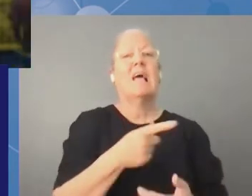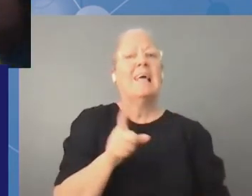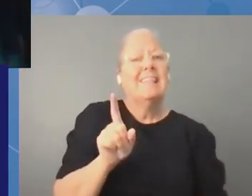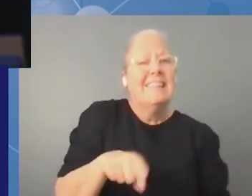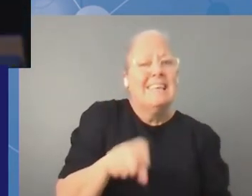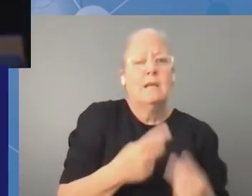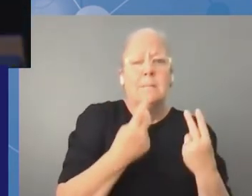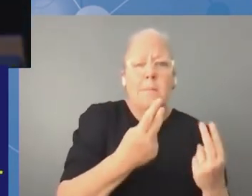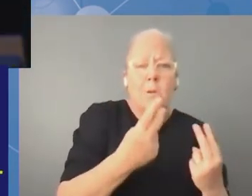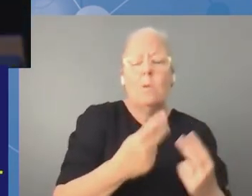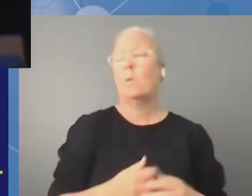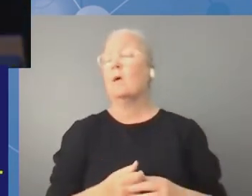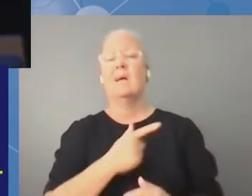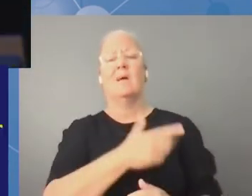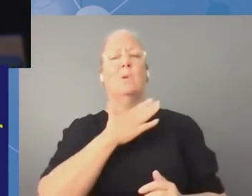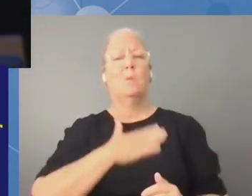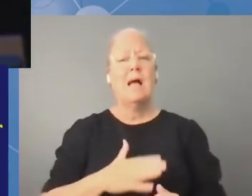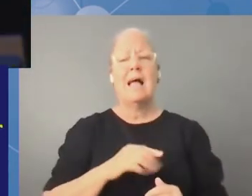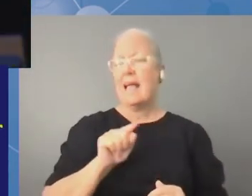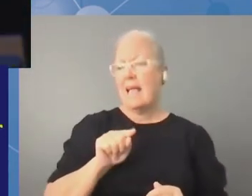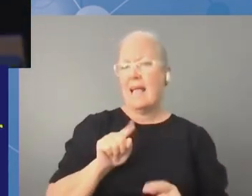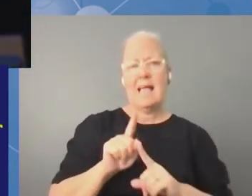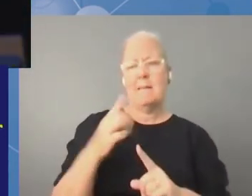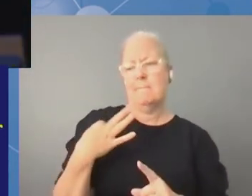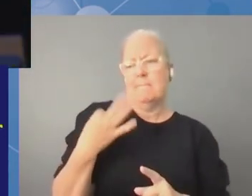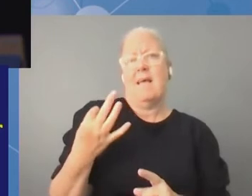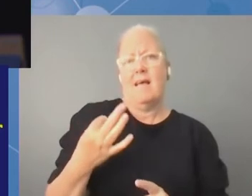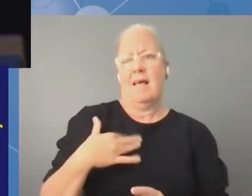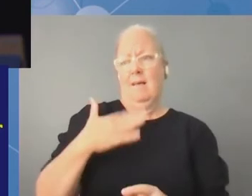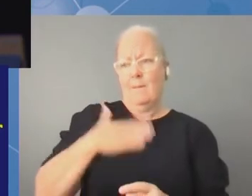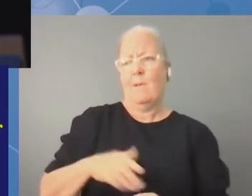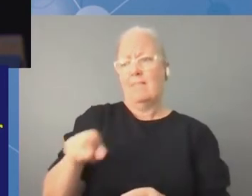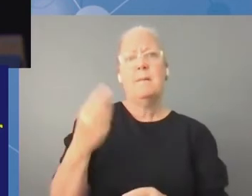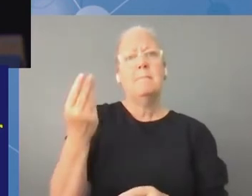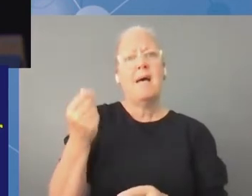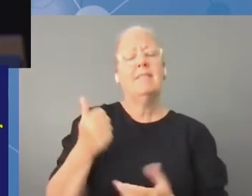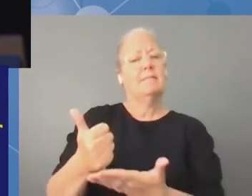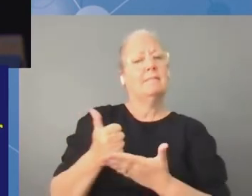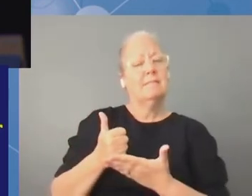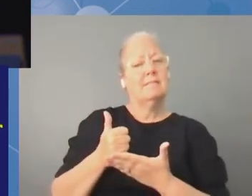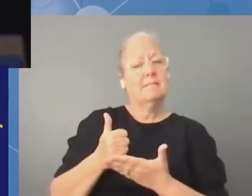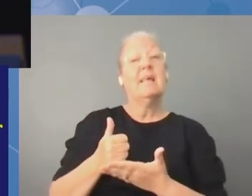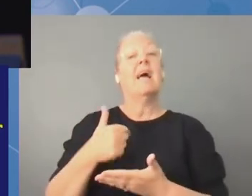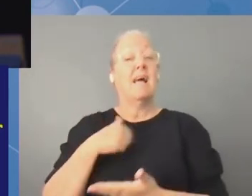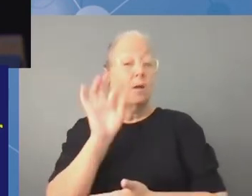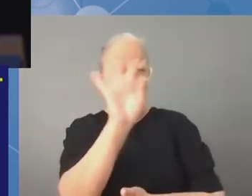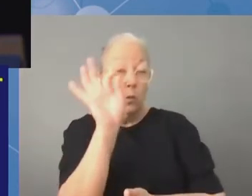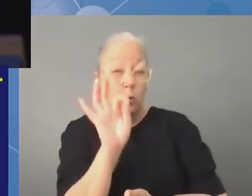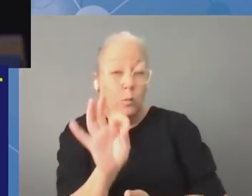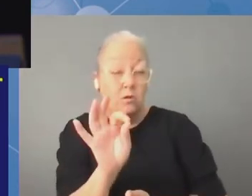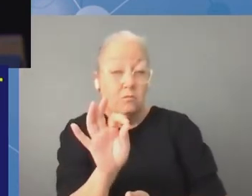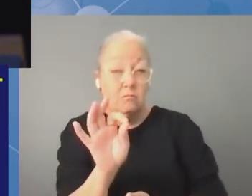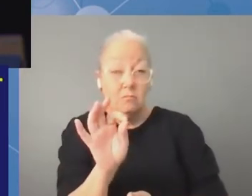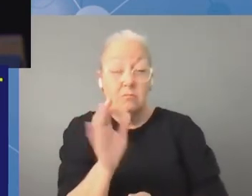to apply for the fellowships and so i ask this this question of you and